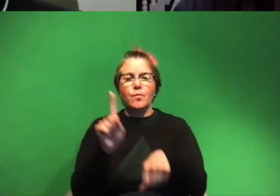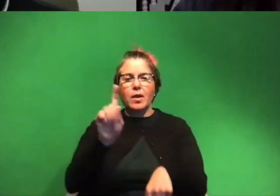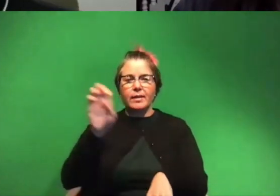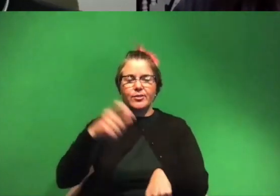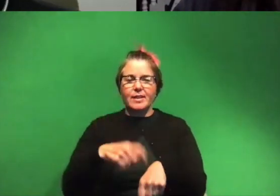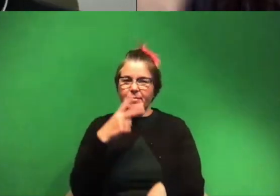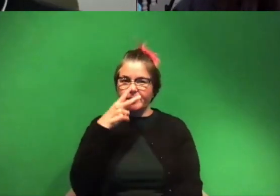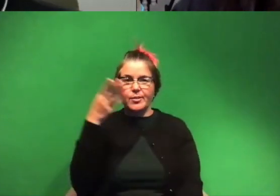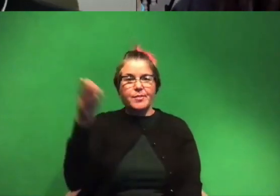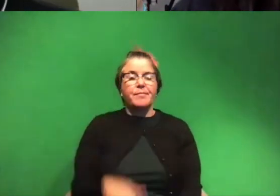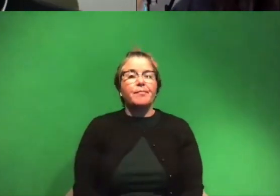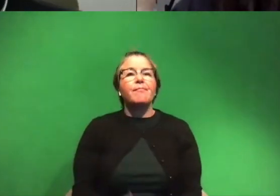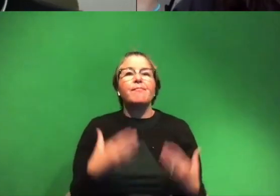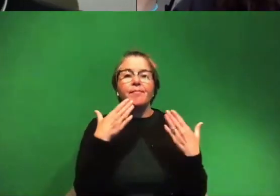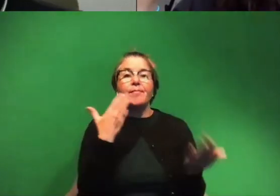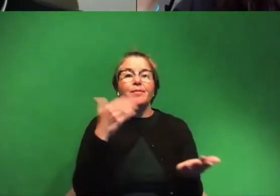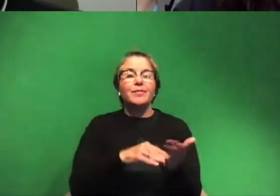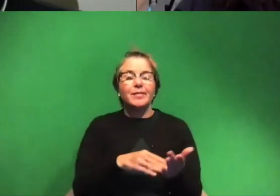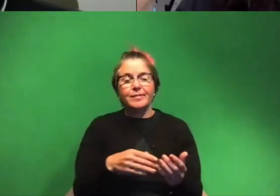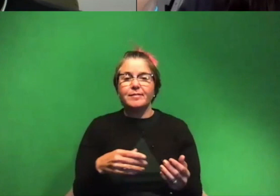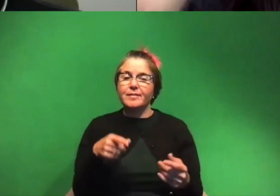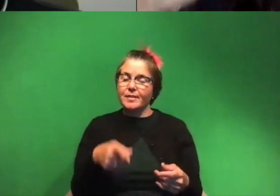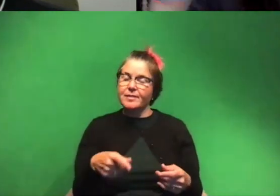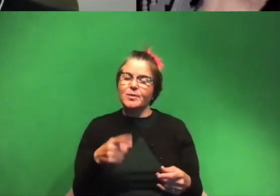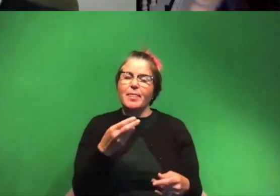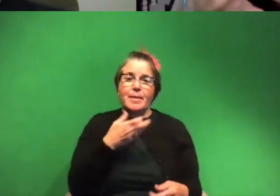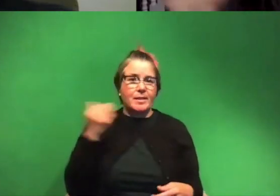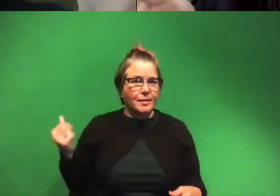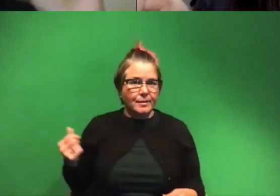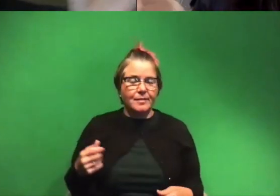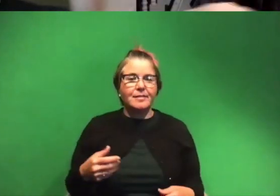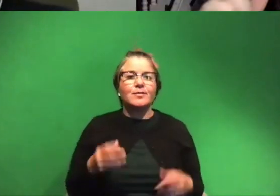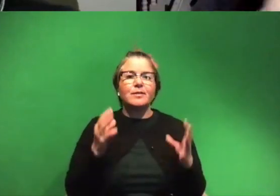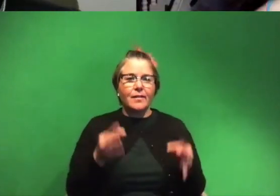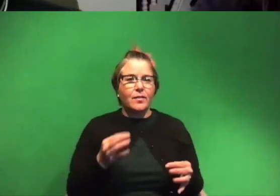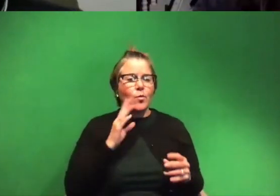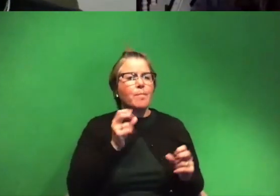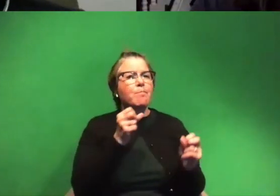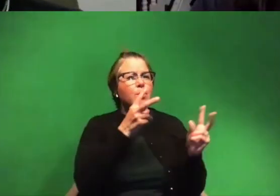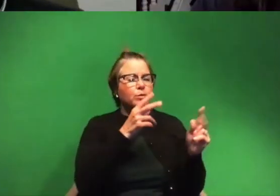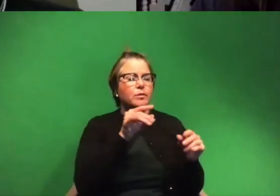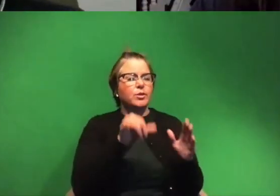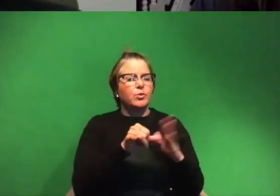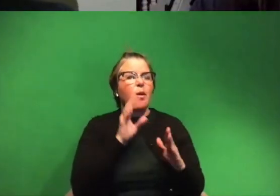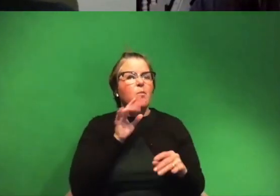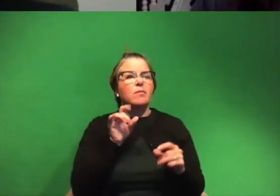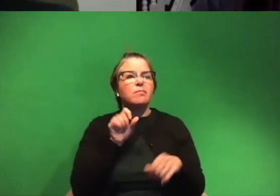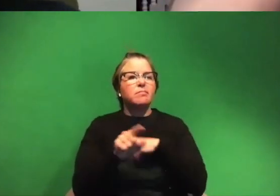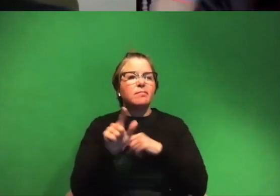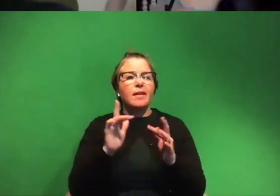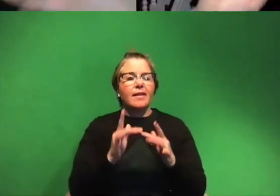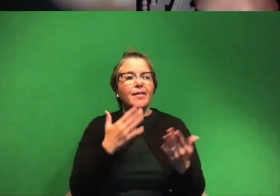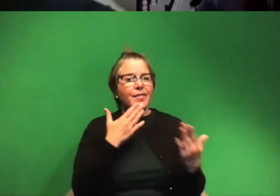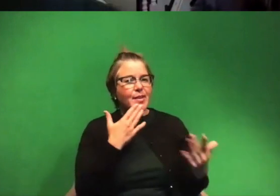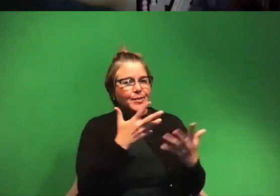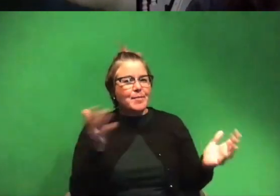you then uh thank you again for joining us this was the best all right this will be posted to youtube after i'll send you a link all right thank you so